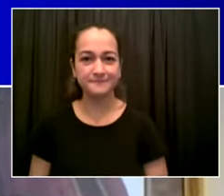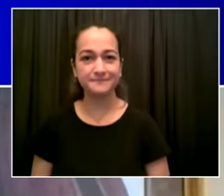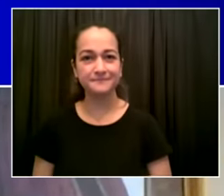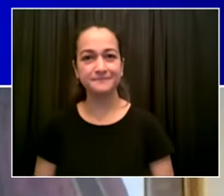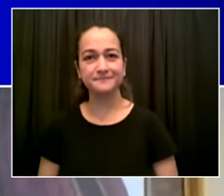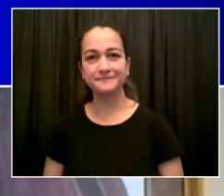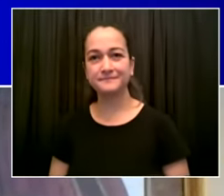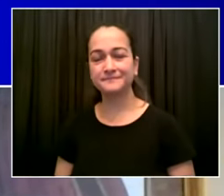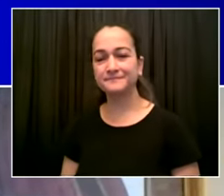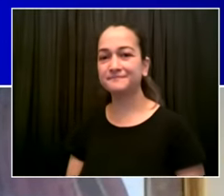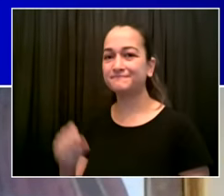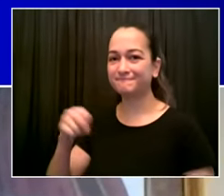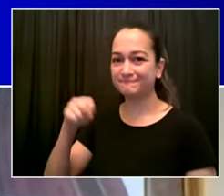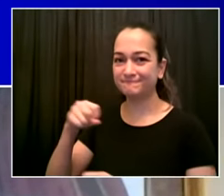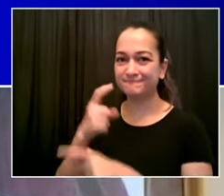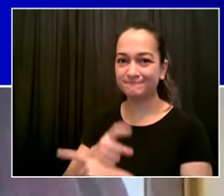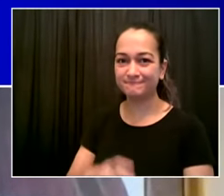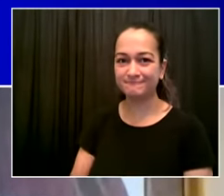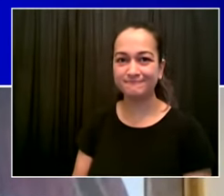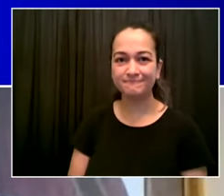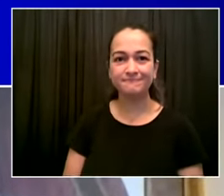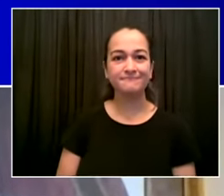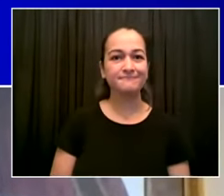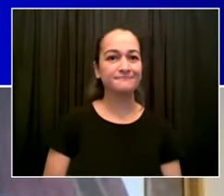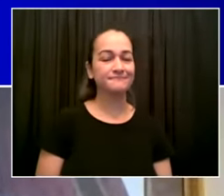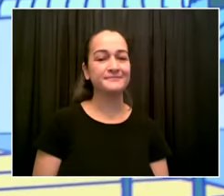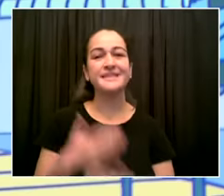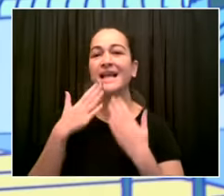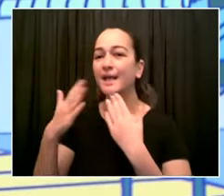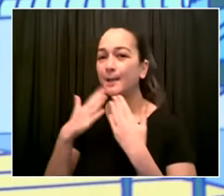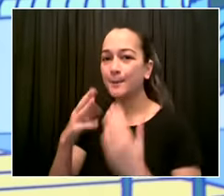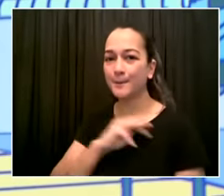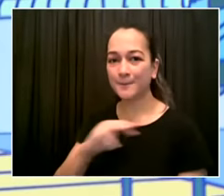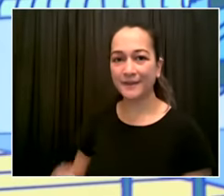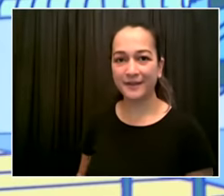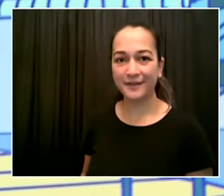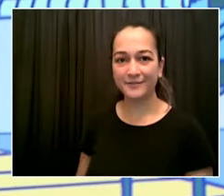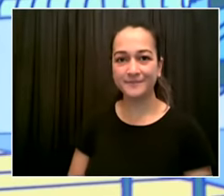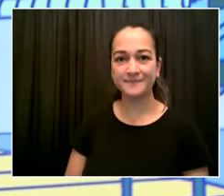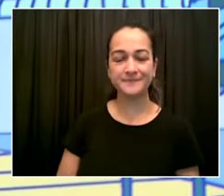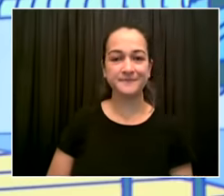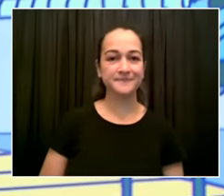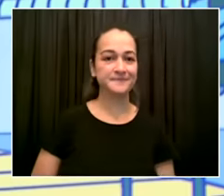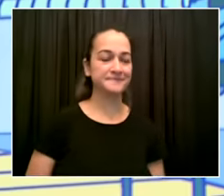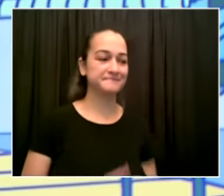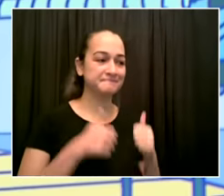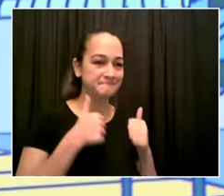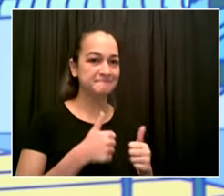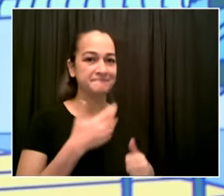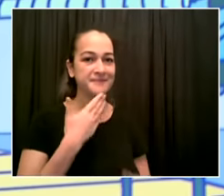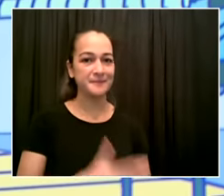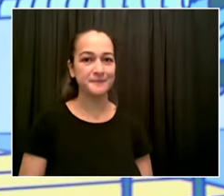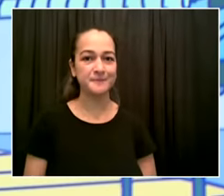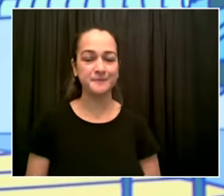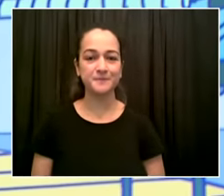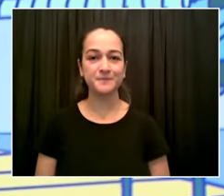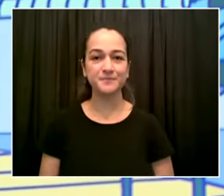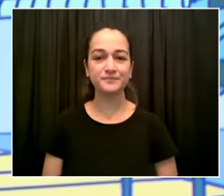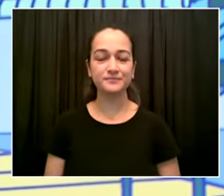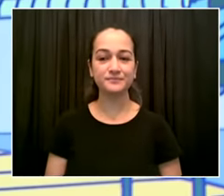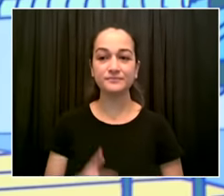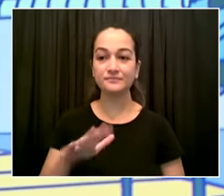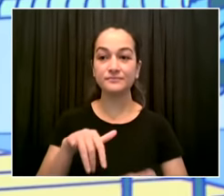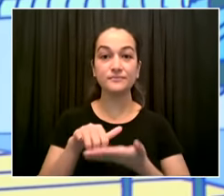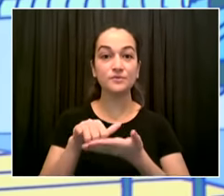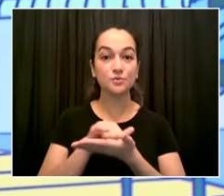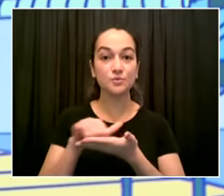all of your efforts mr mayor all right everyone look we have a lot of work to do but new yorkers in addition to being no strangers